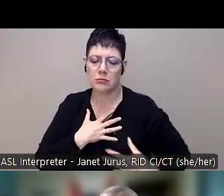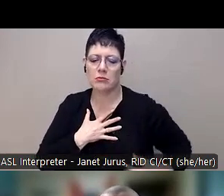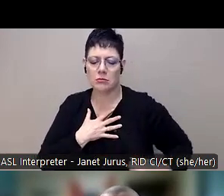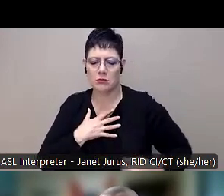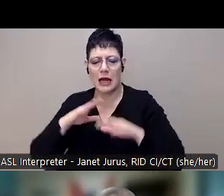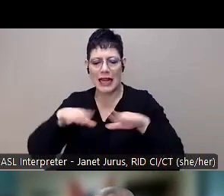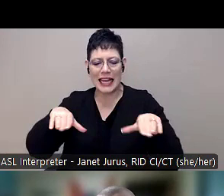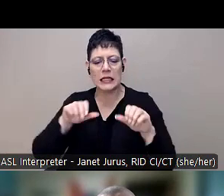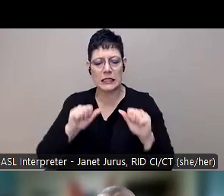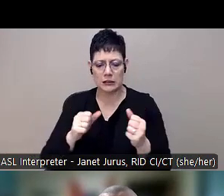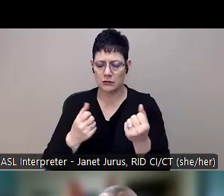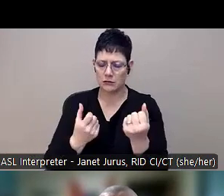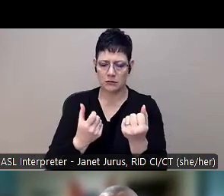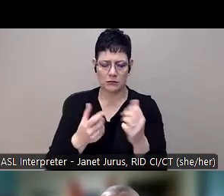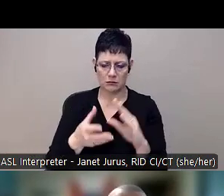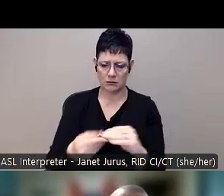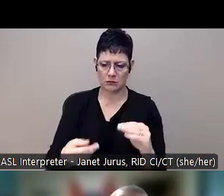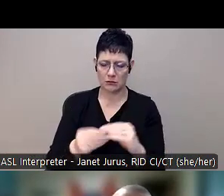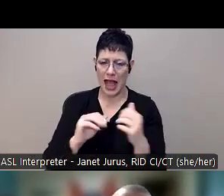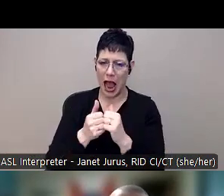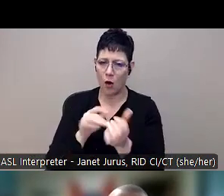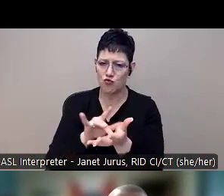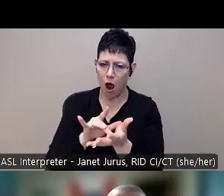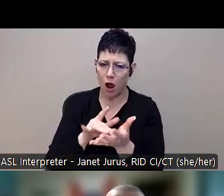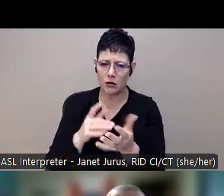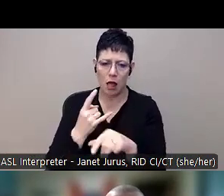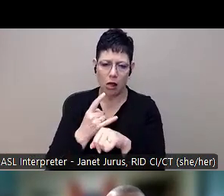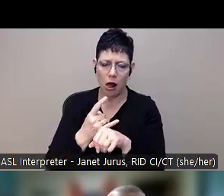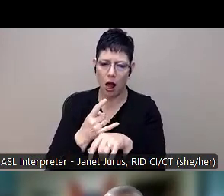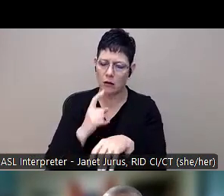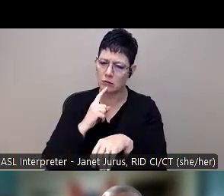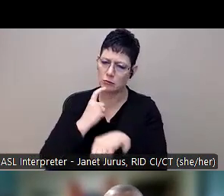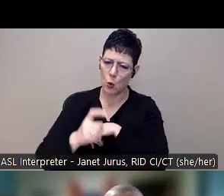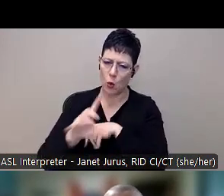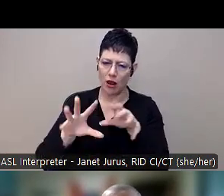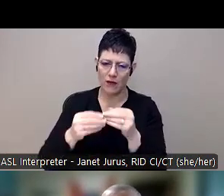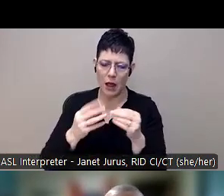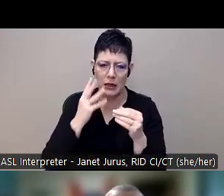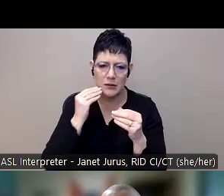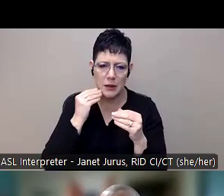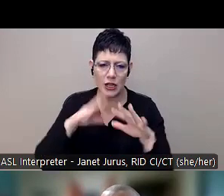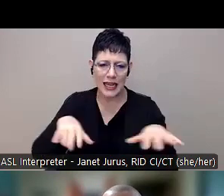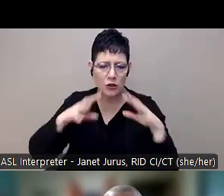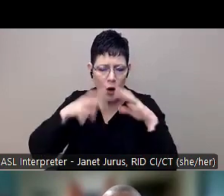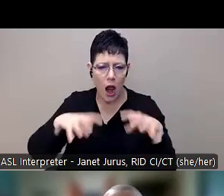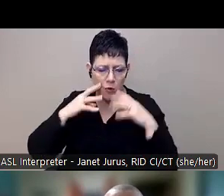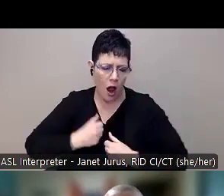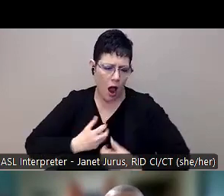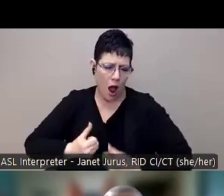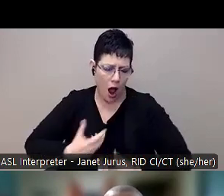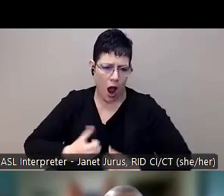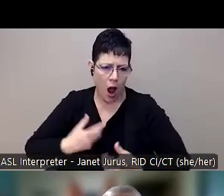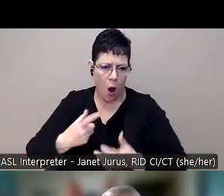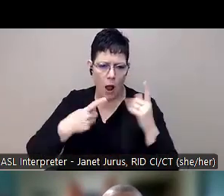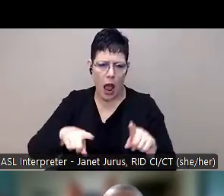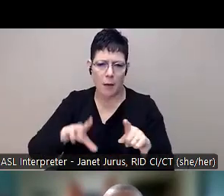of how substance abuse has destroyed their family and they're telling that amongst their peers and kids are crying and opening up and sharing and it's